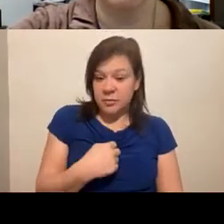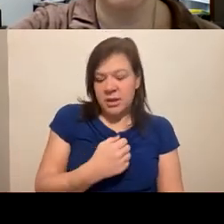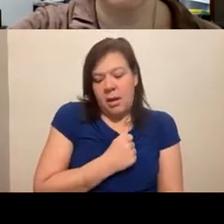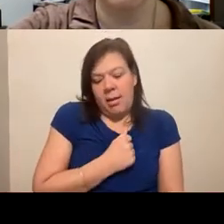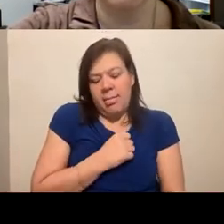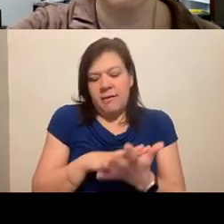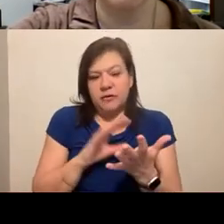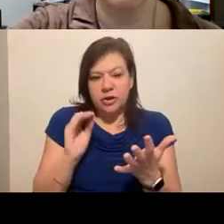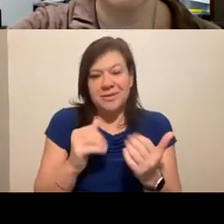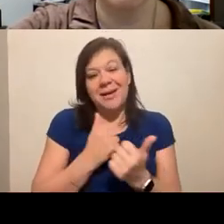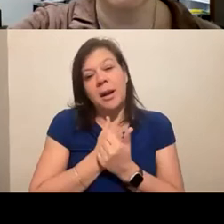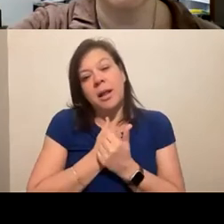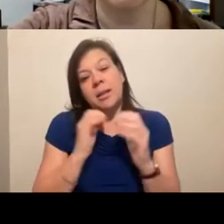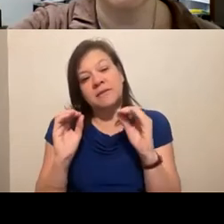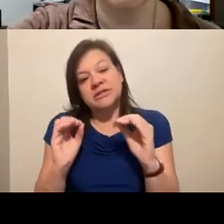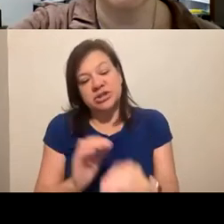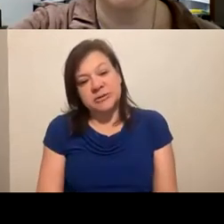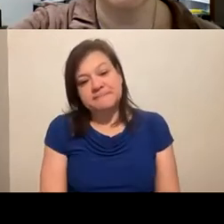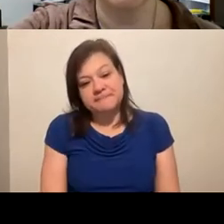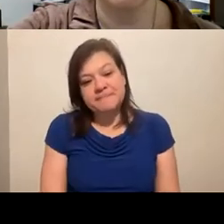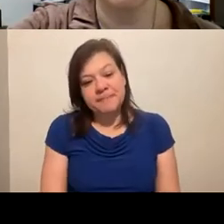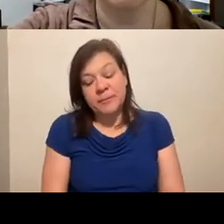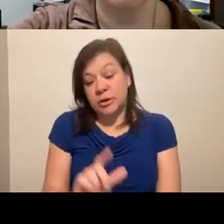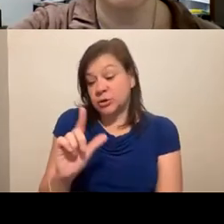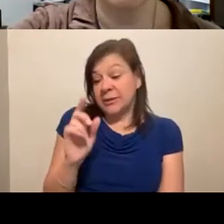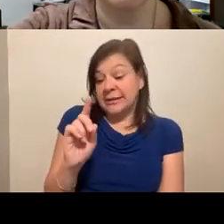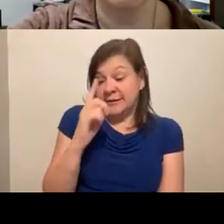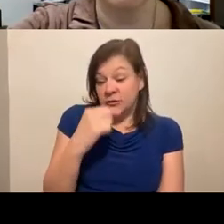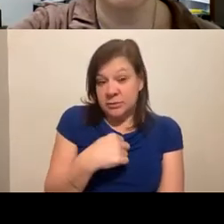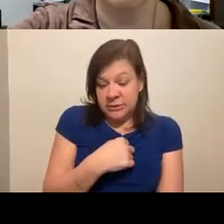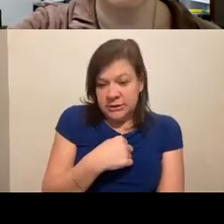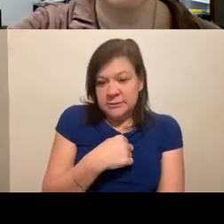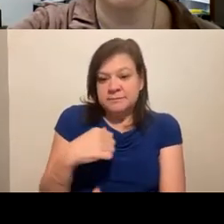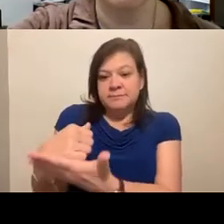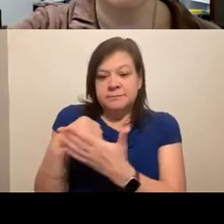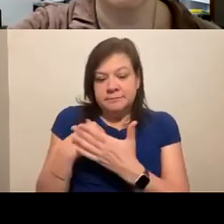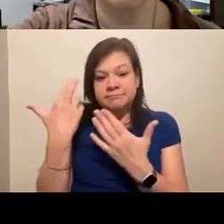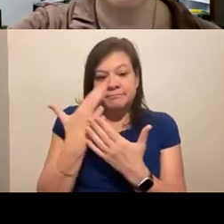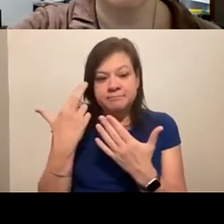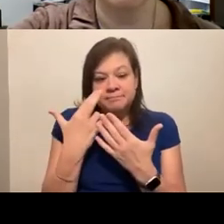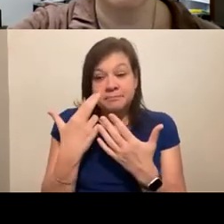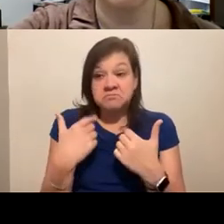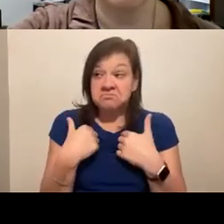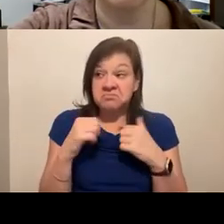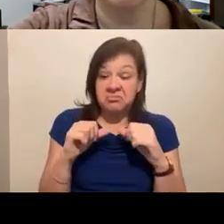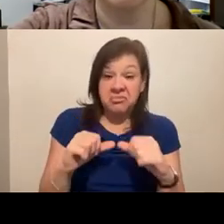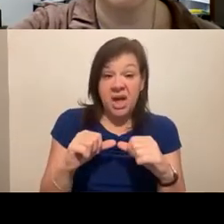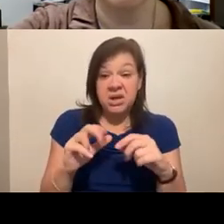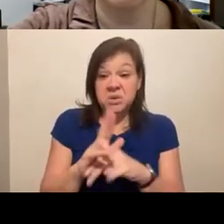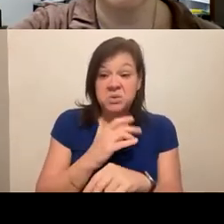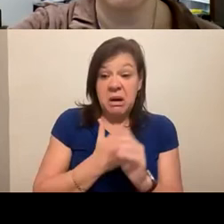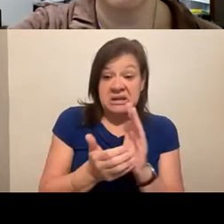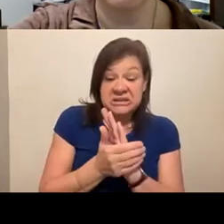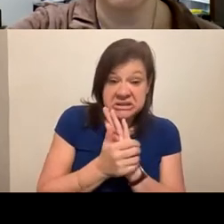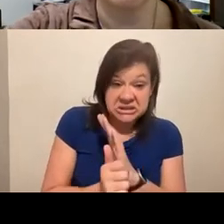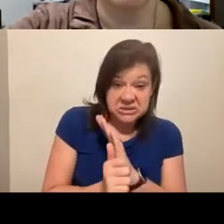I also love teaching. So like what LEAD has done for me is it helped me to realize like I could take my skills that I have